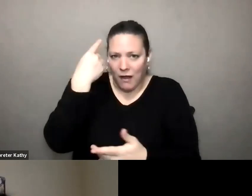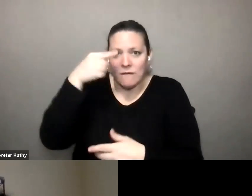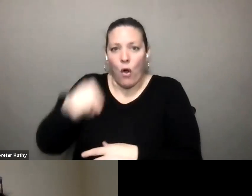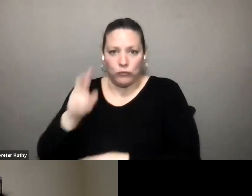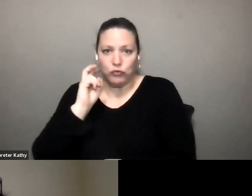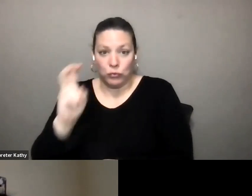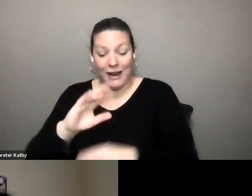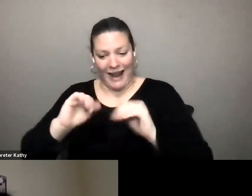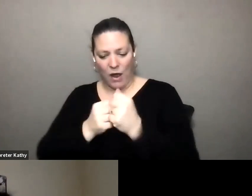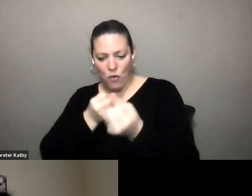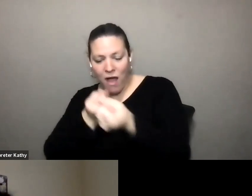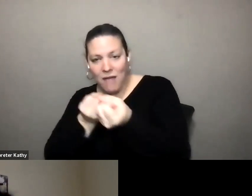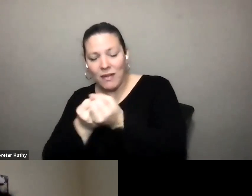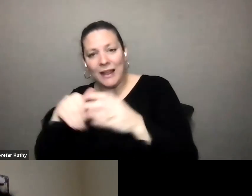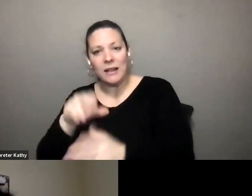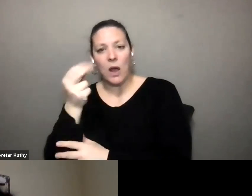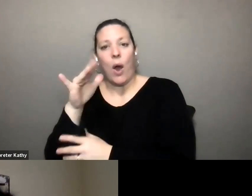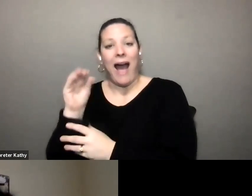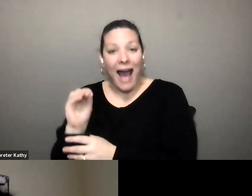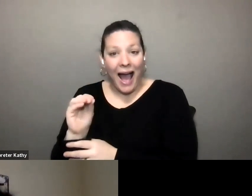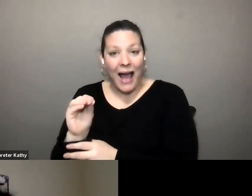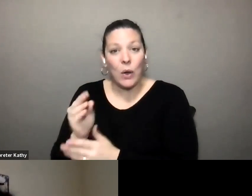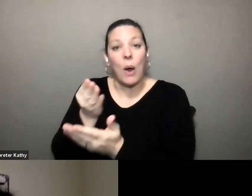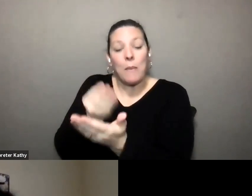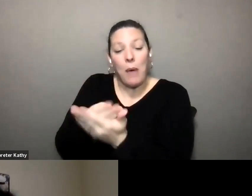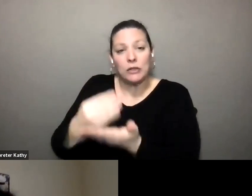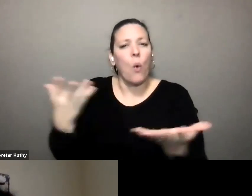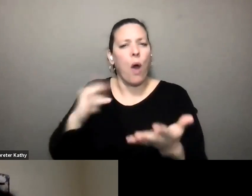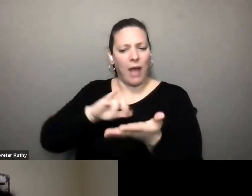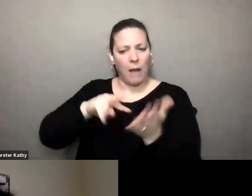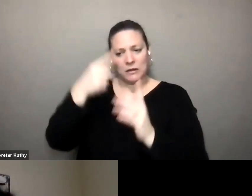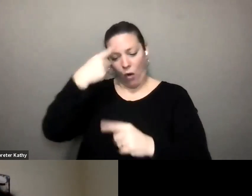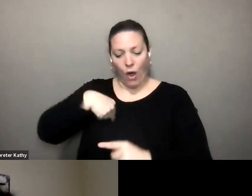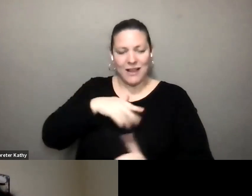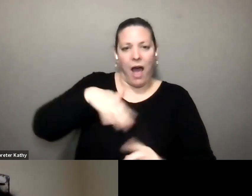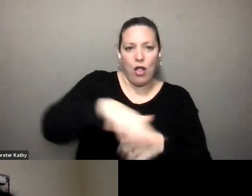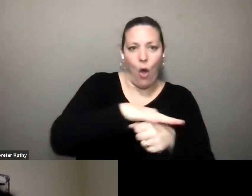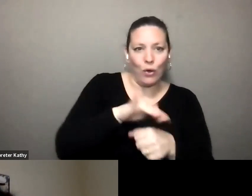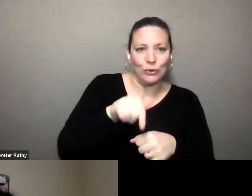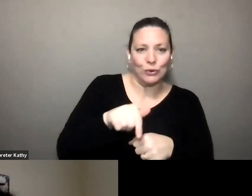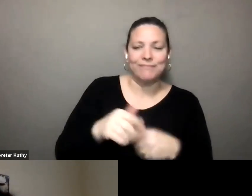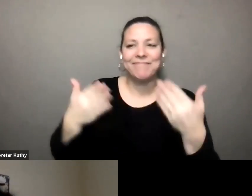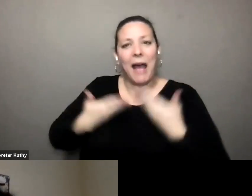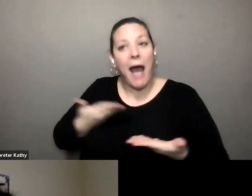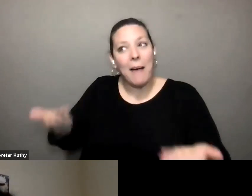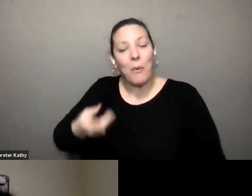in the ohio biennium budget and what that funding means for us locally please help me welcome kelsey